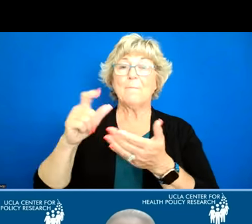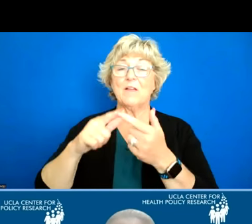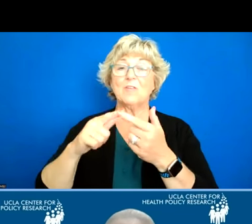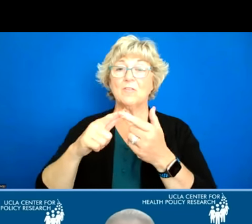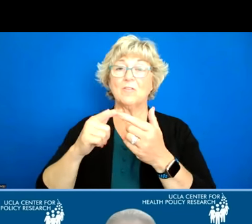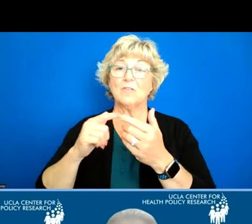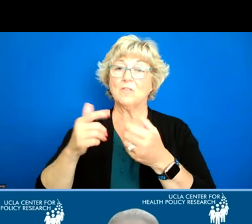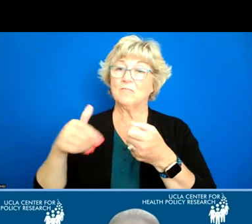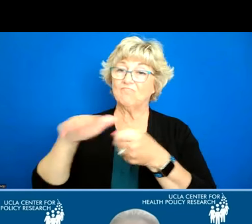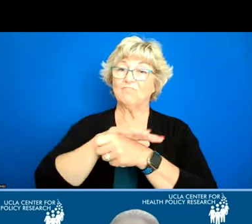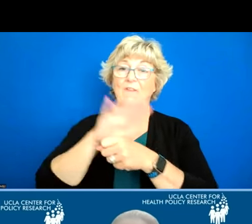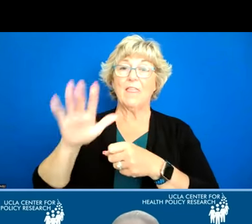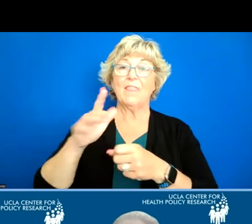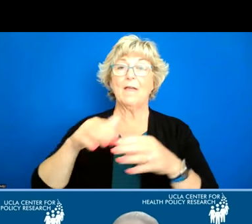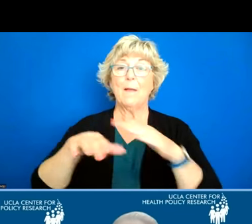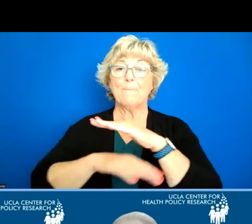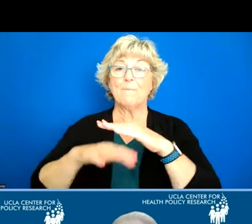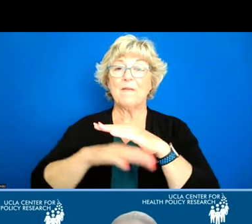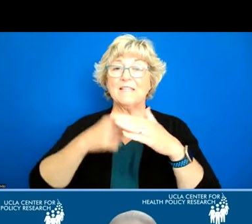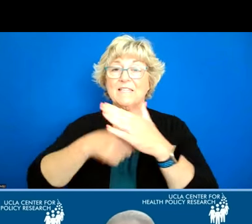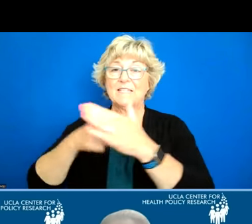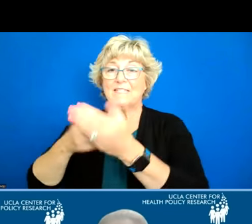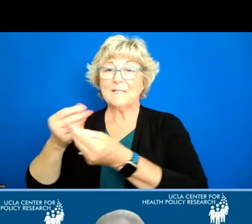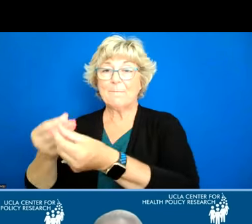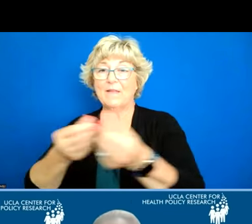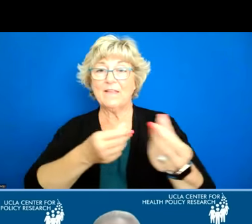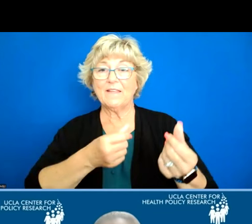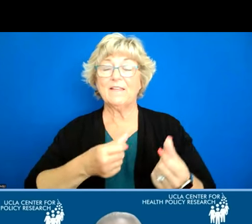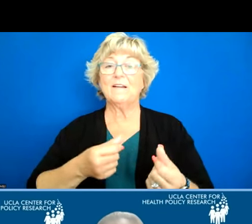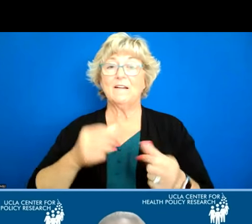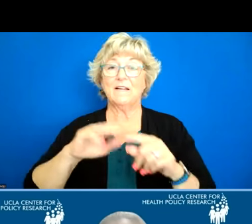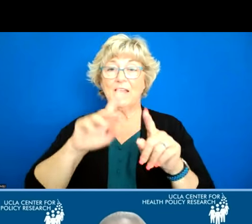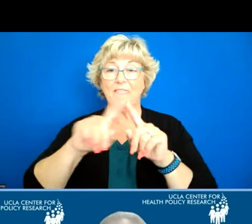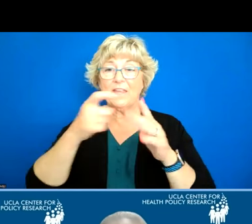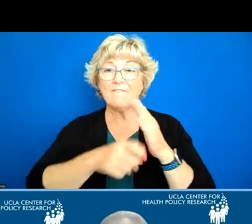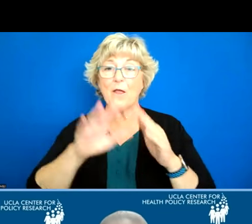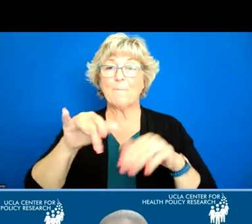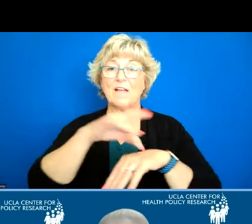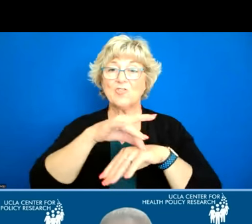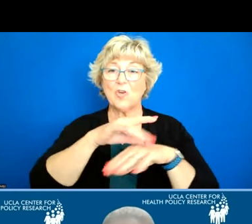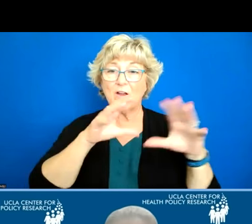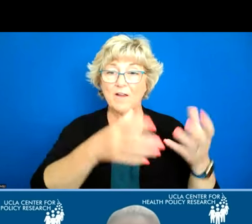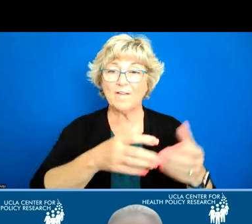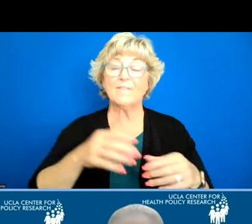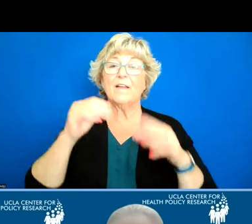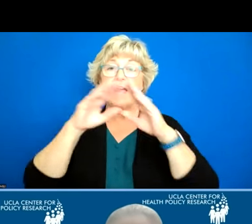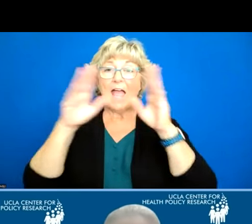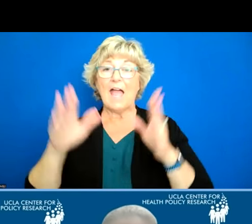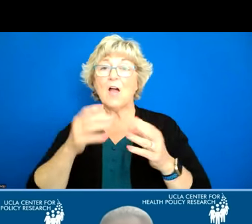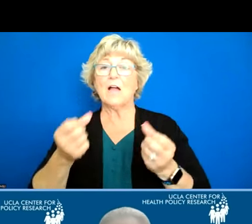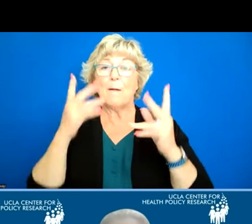living expenses and accounts for variations in these costs by geography and by household composition